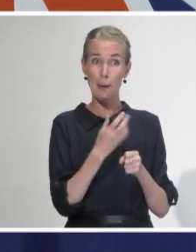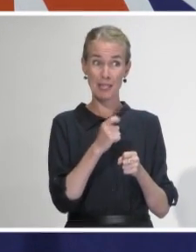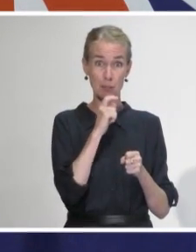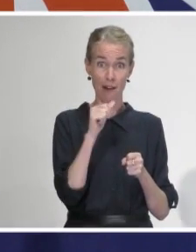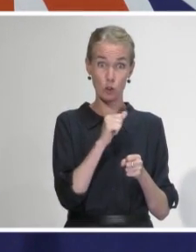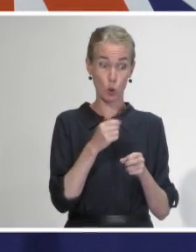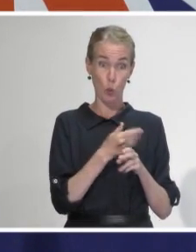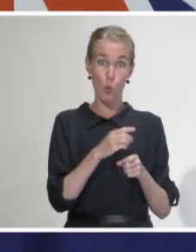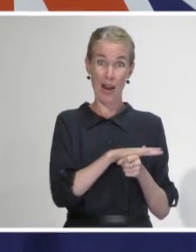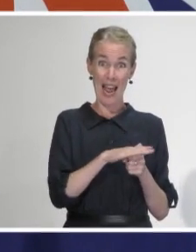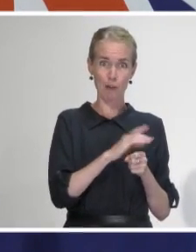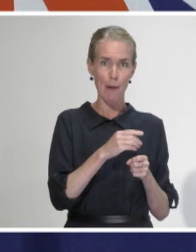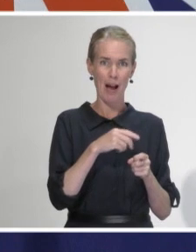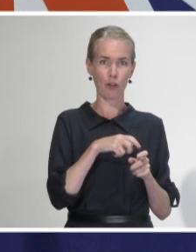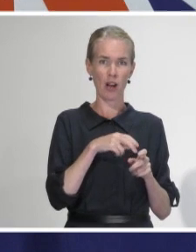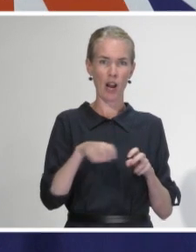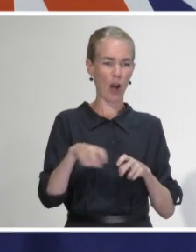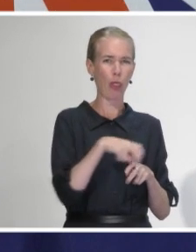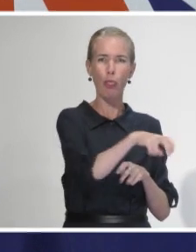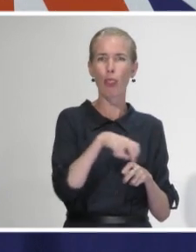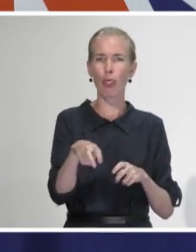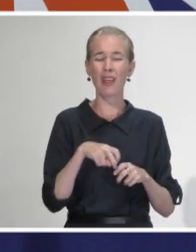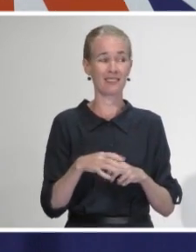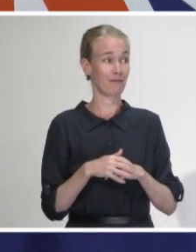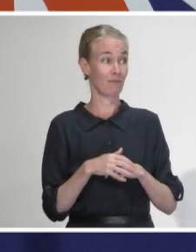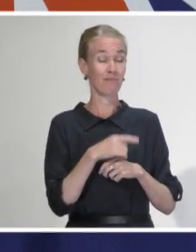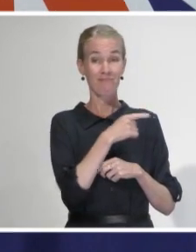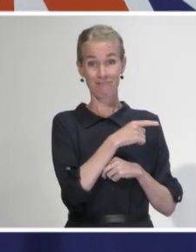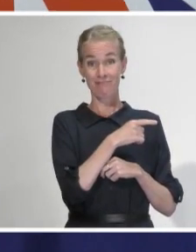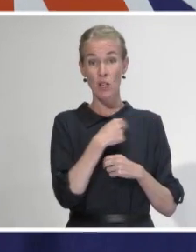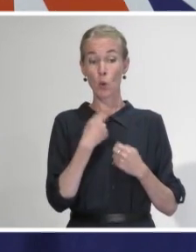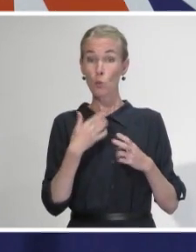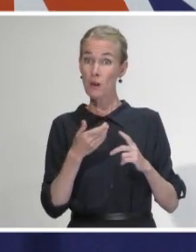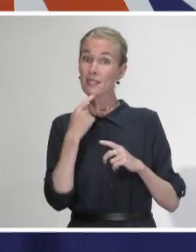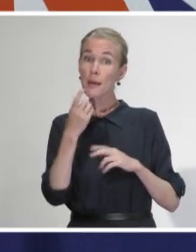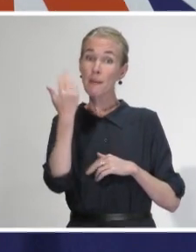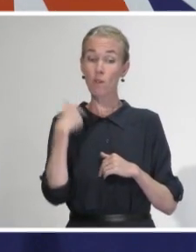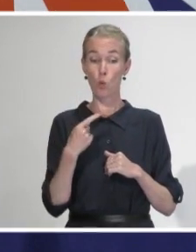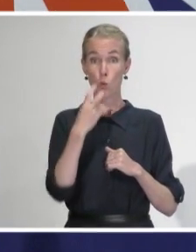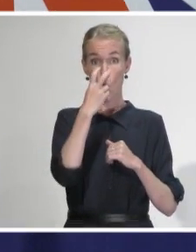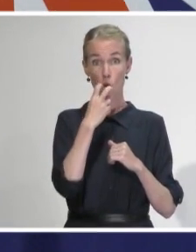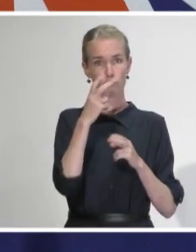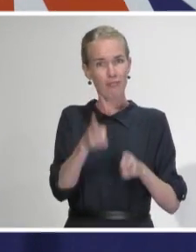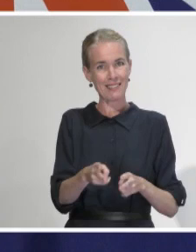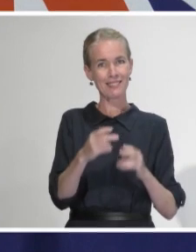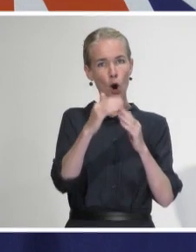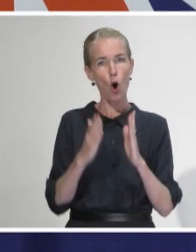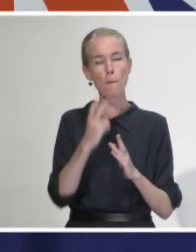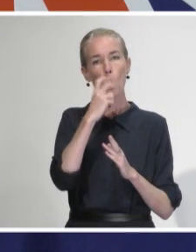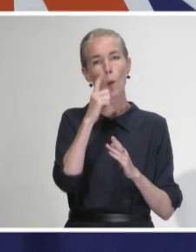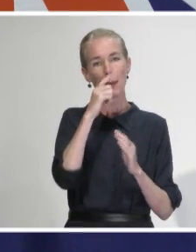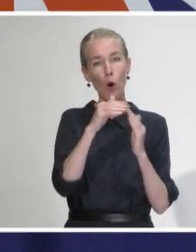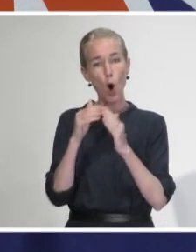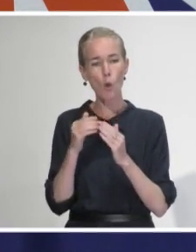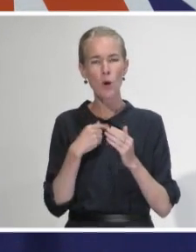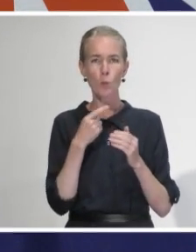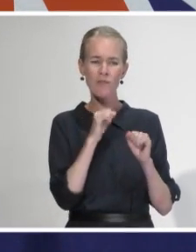have gone in to investigate the clusters, that there have been some deficiencies in the policies and procedures and that may well be what is reflecting and